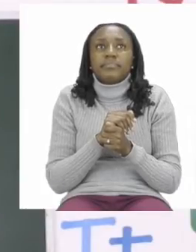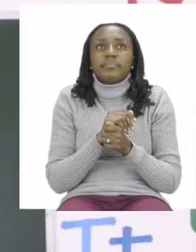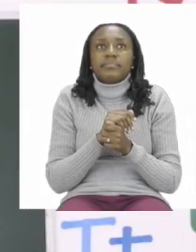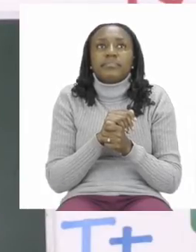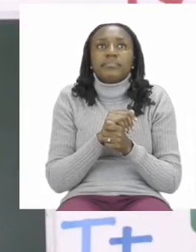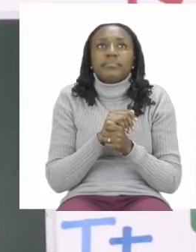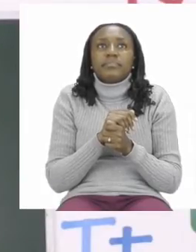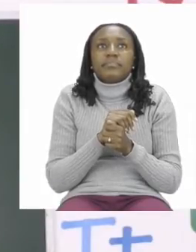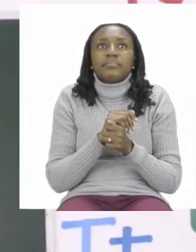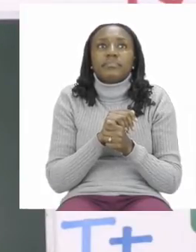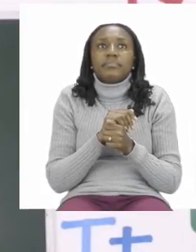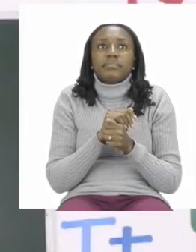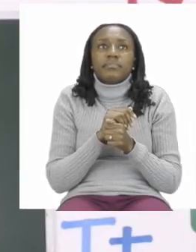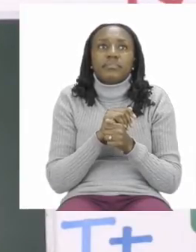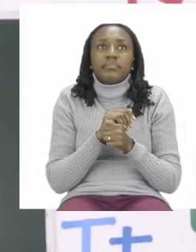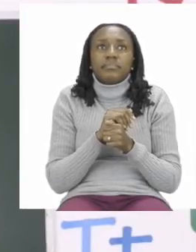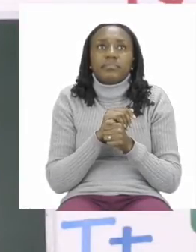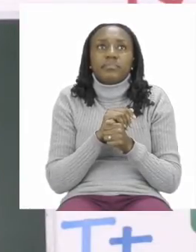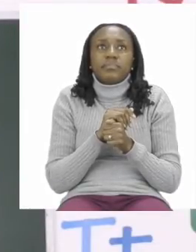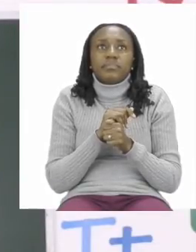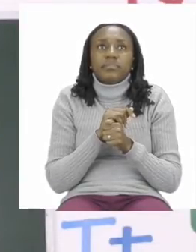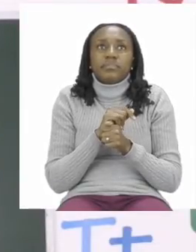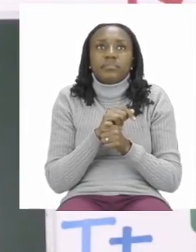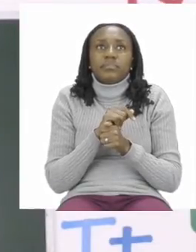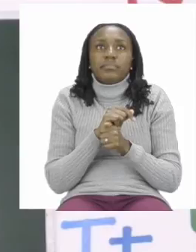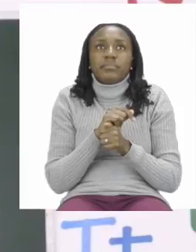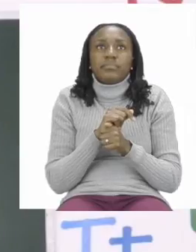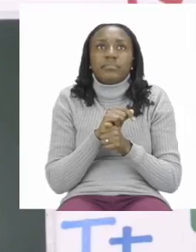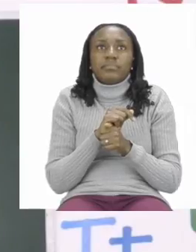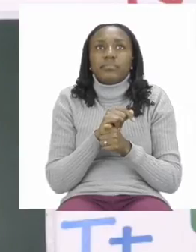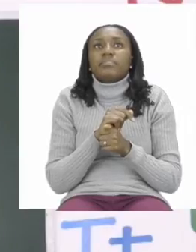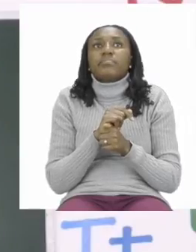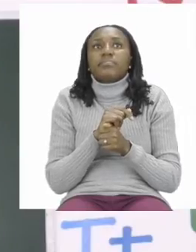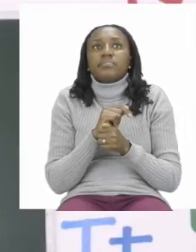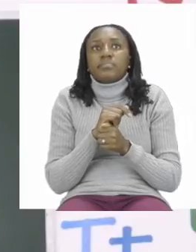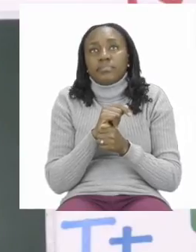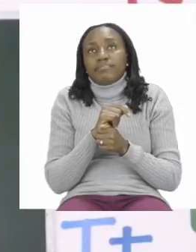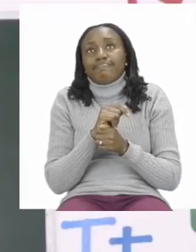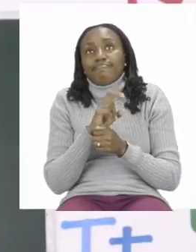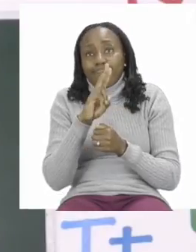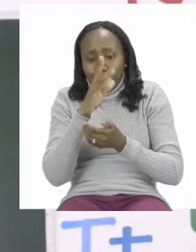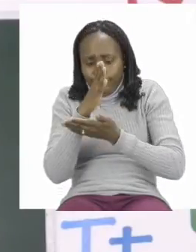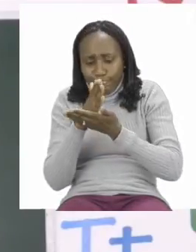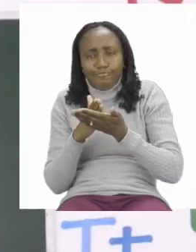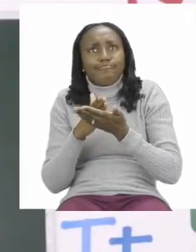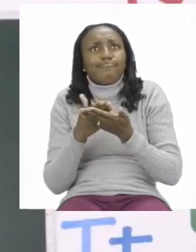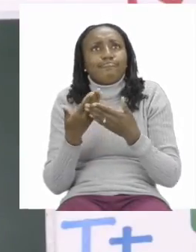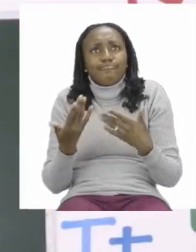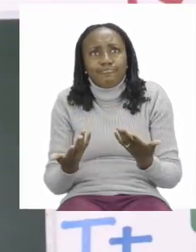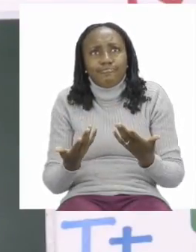equally in the boxes to get our answer. So half two is we first